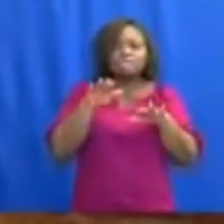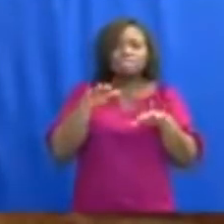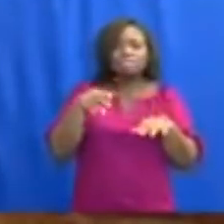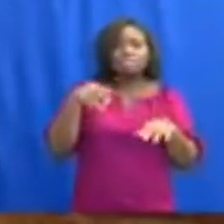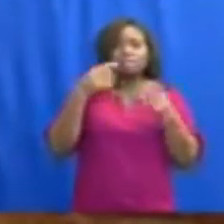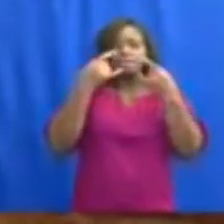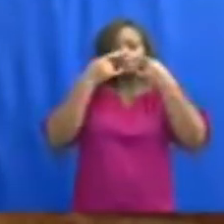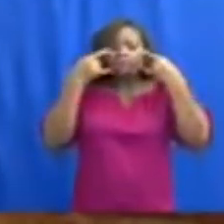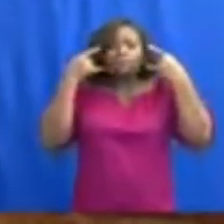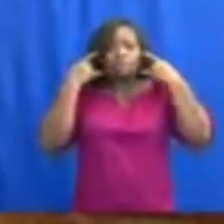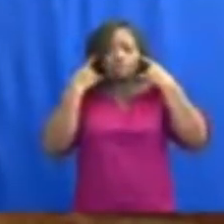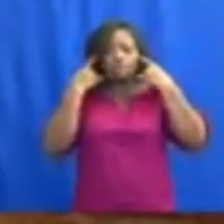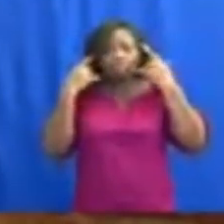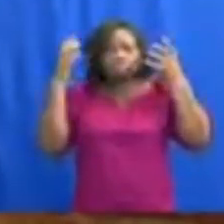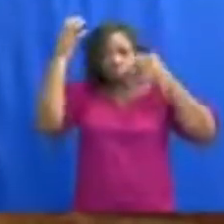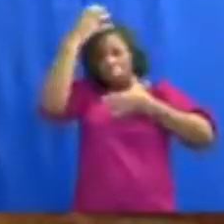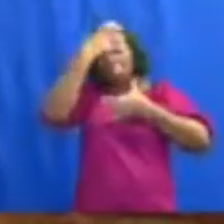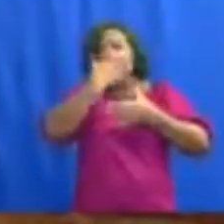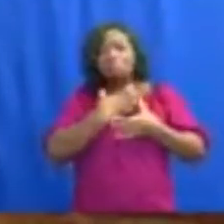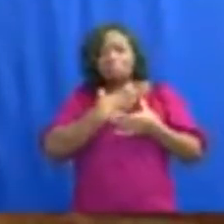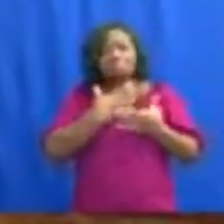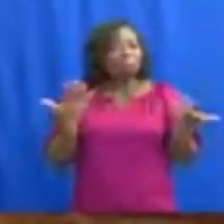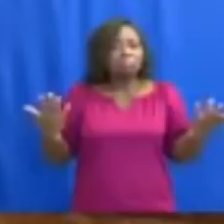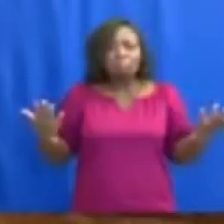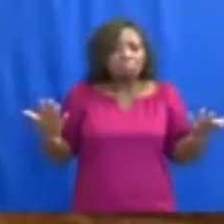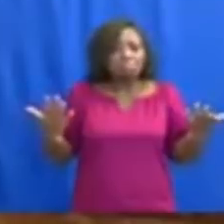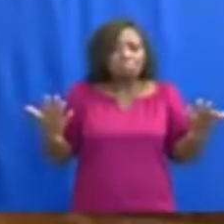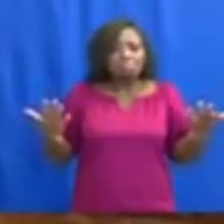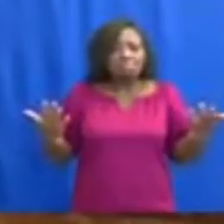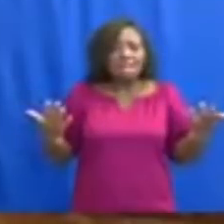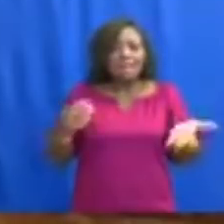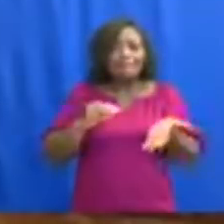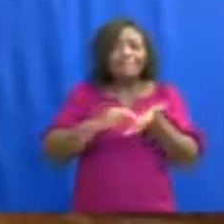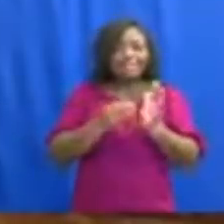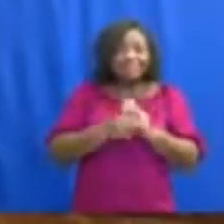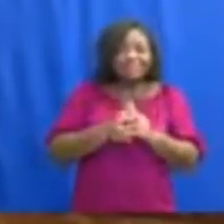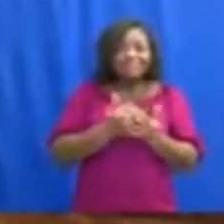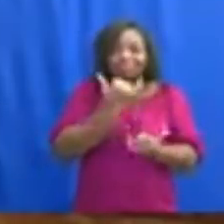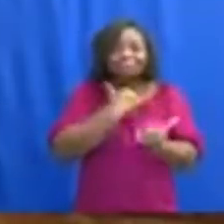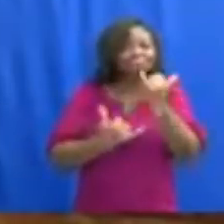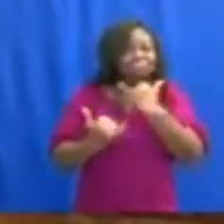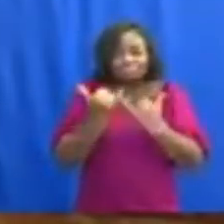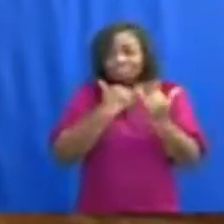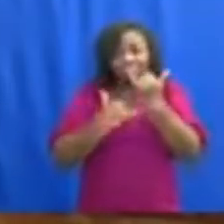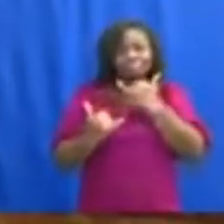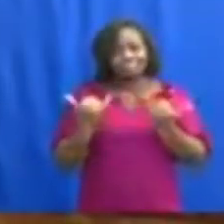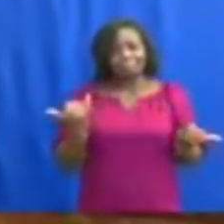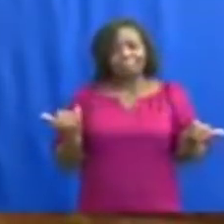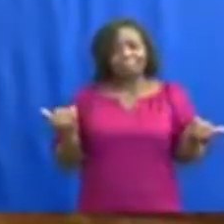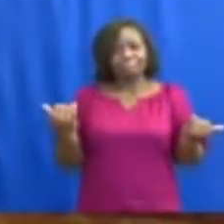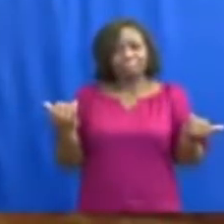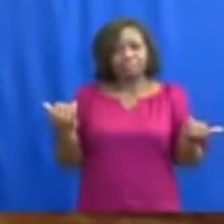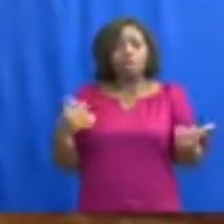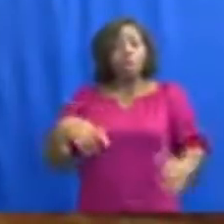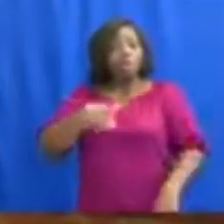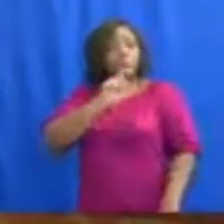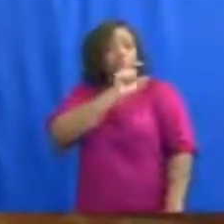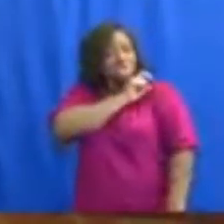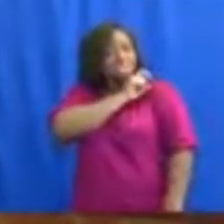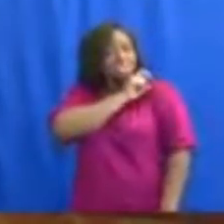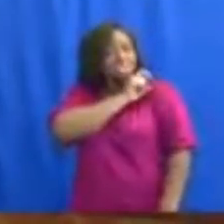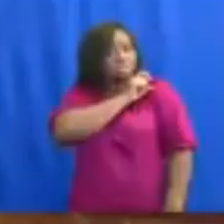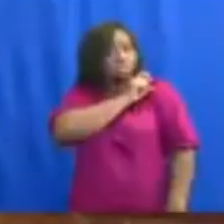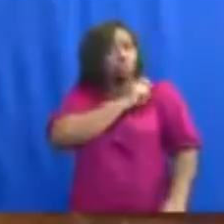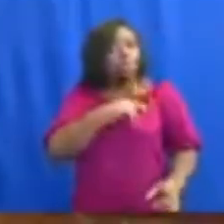a face covering, or a face shield on is an offence. The police will conduct